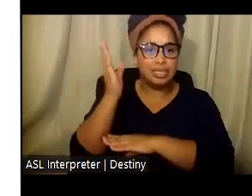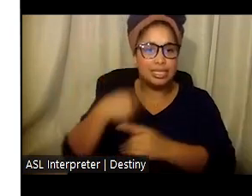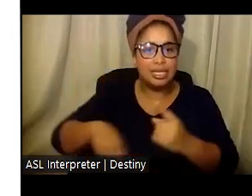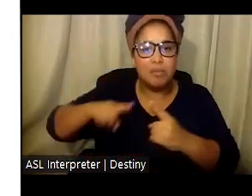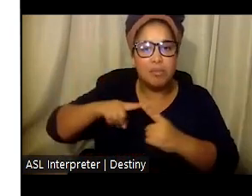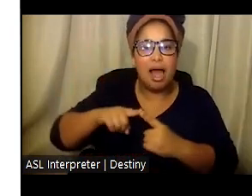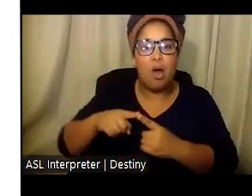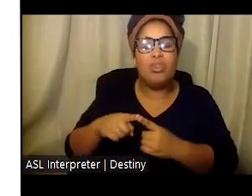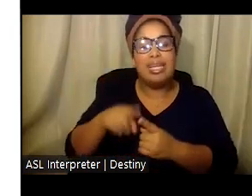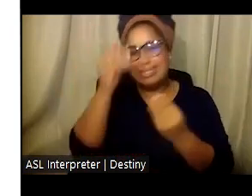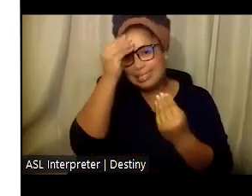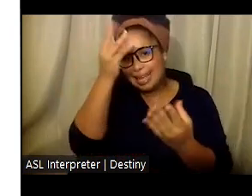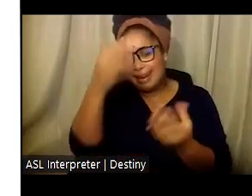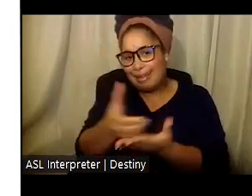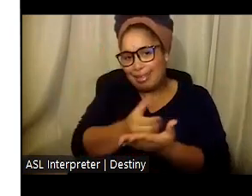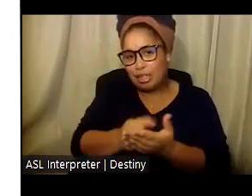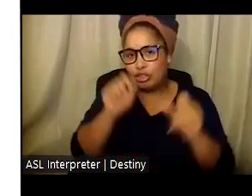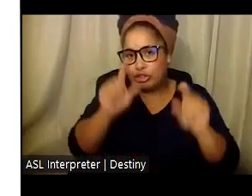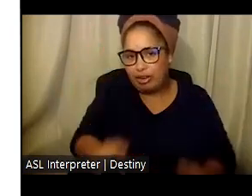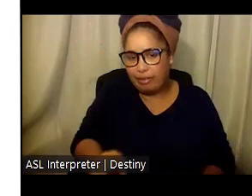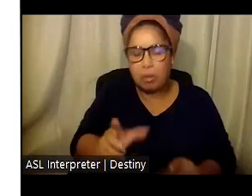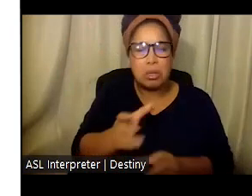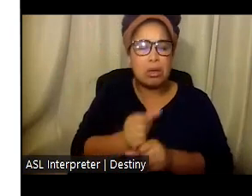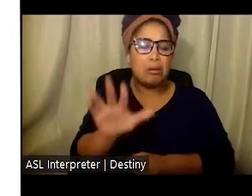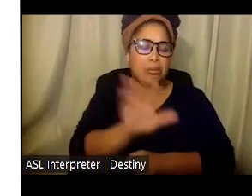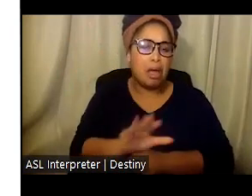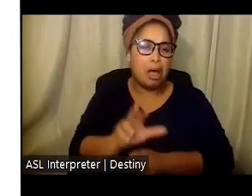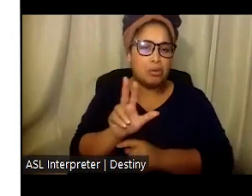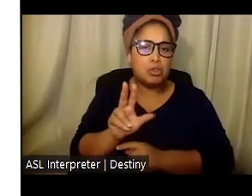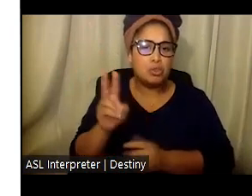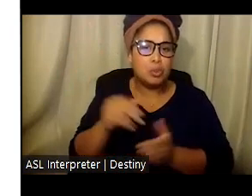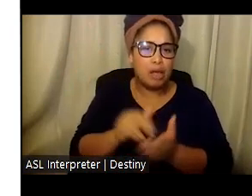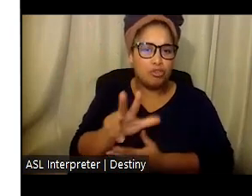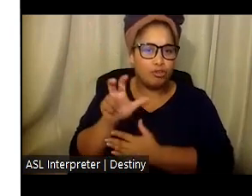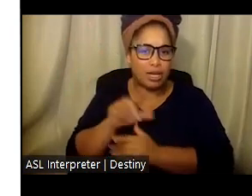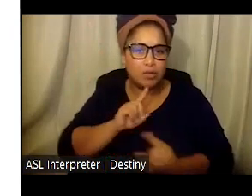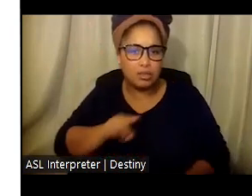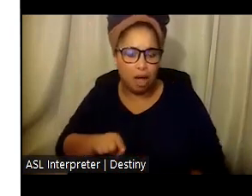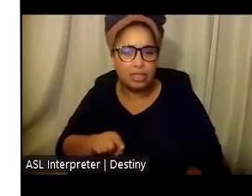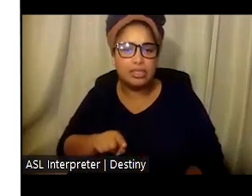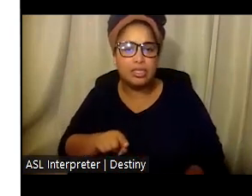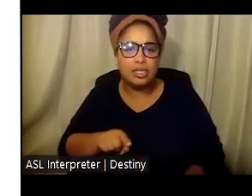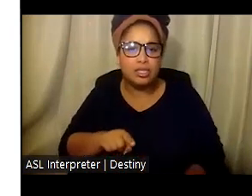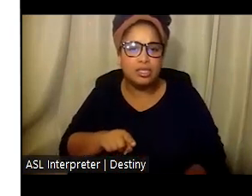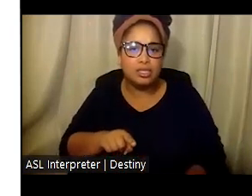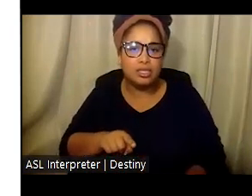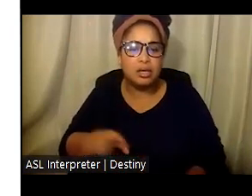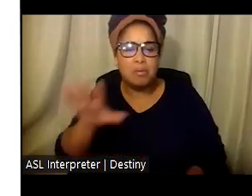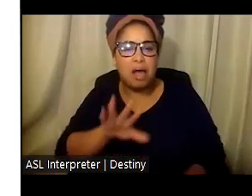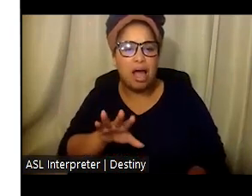workforce data collection survey. We received about 2,300 responses representing